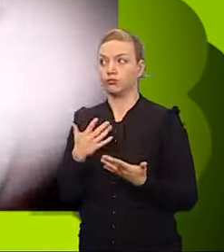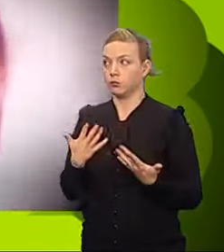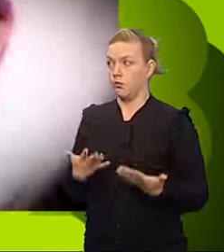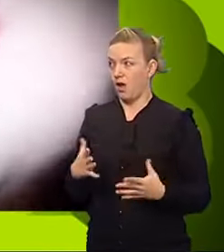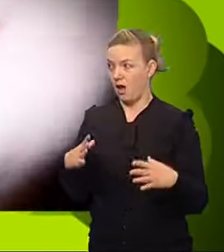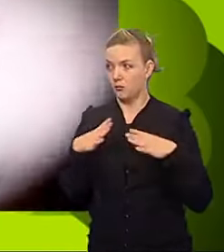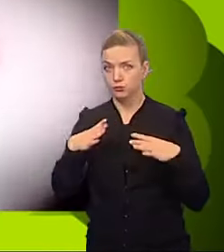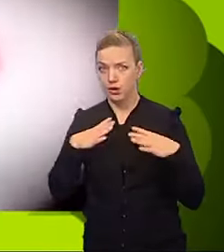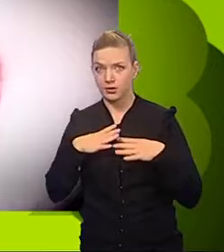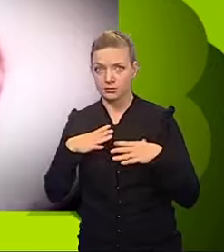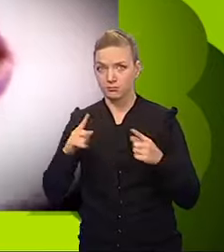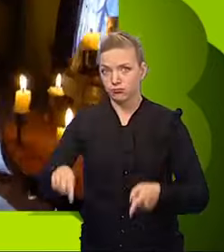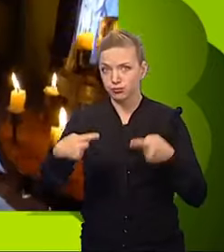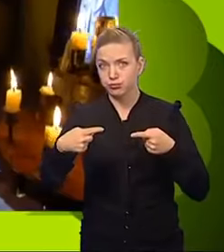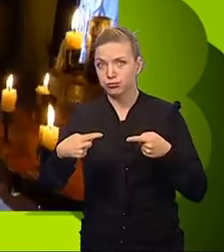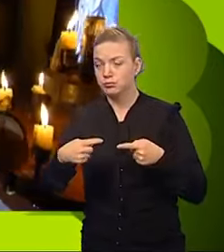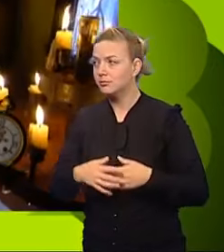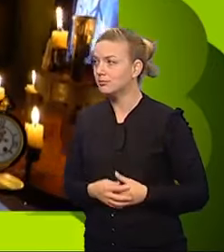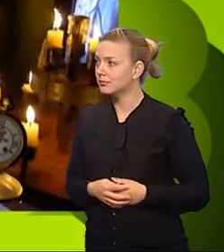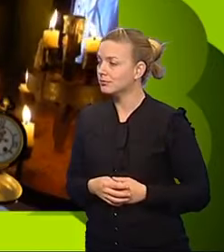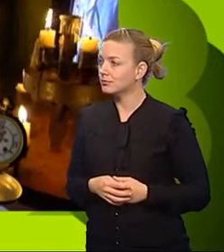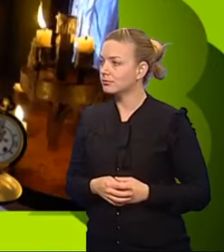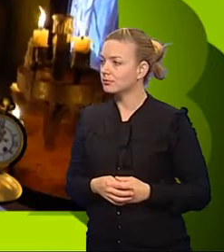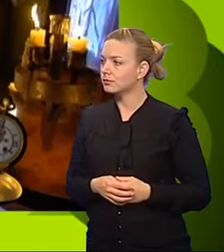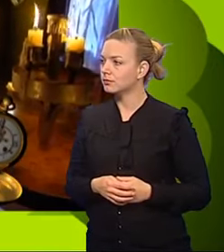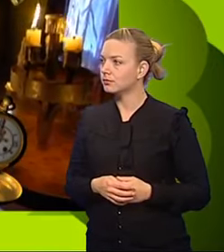the challenge begin now!